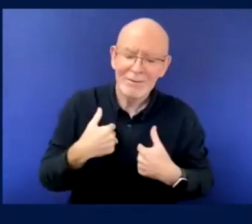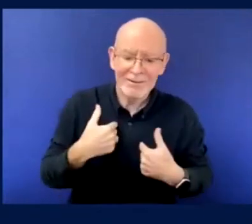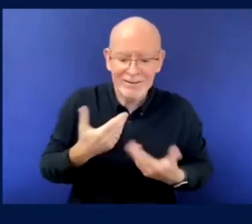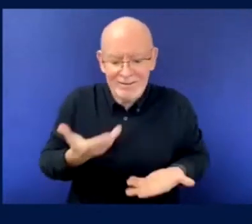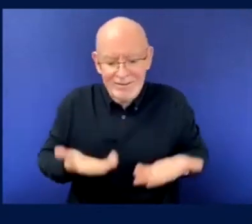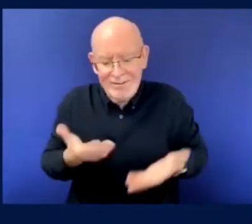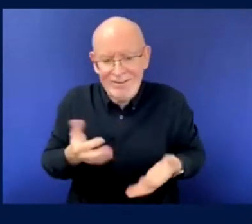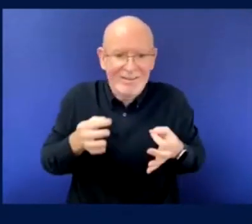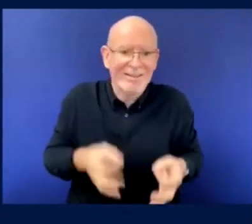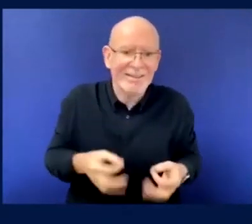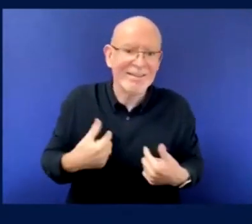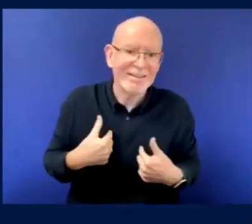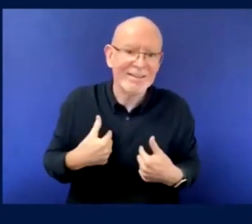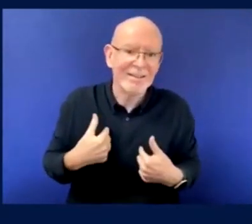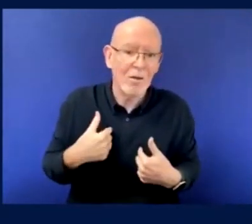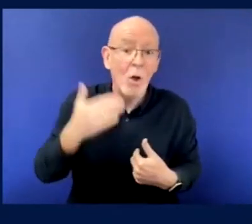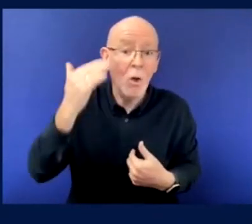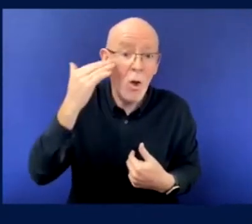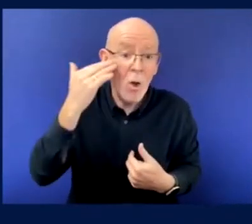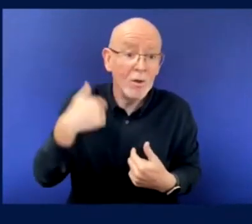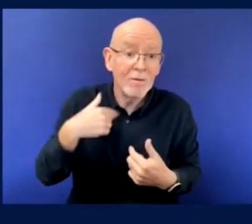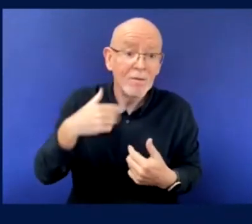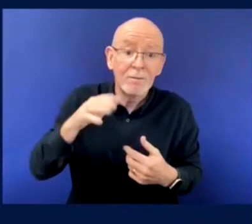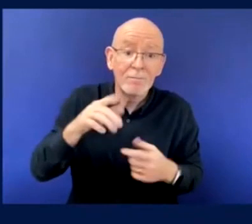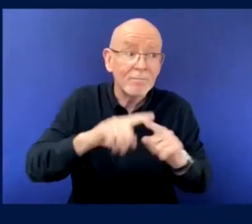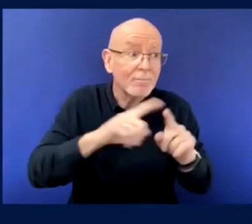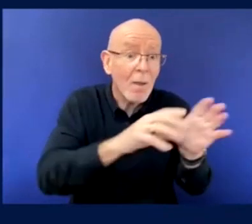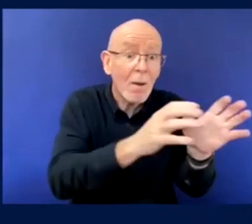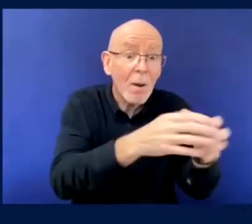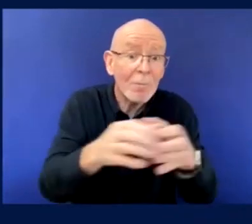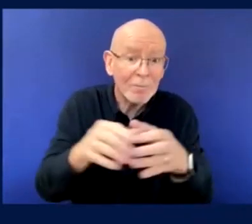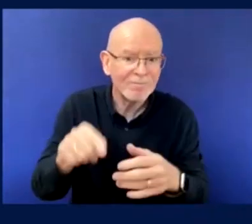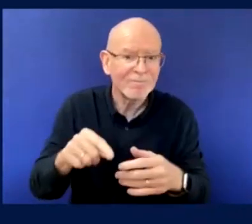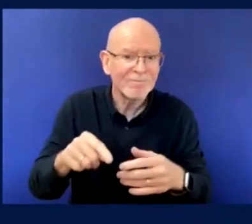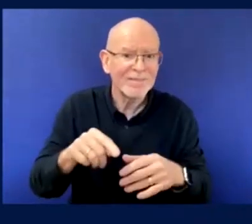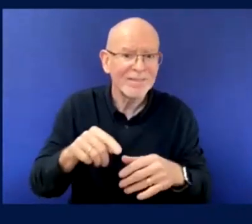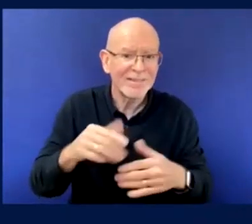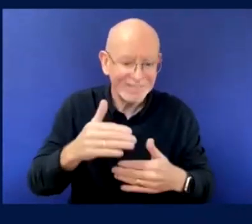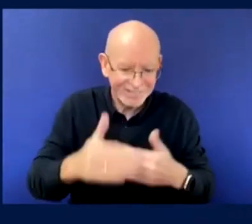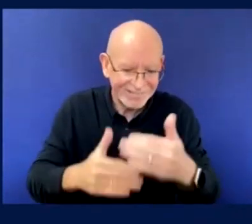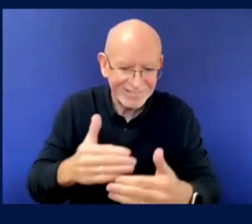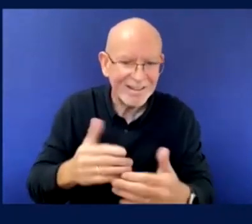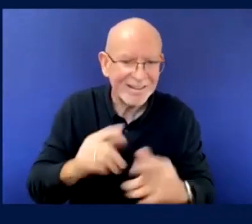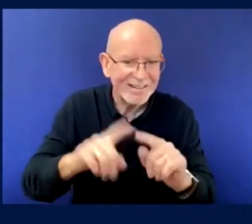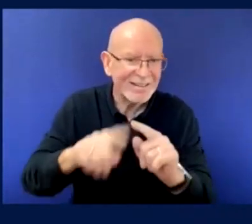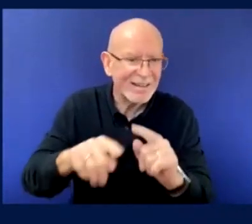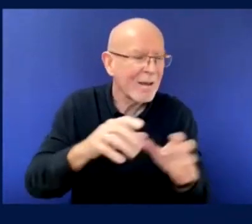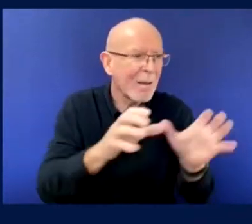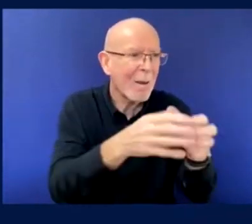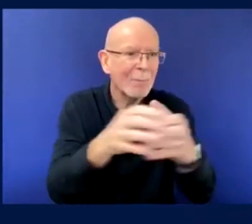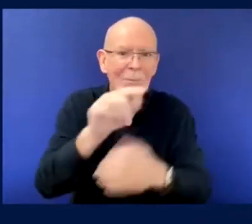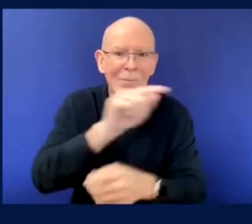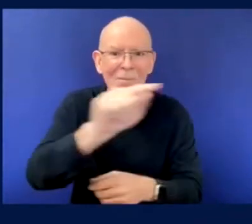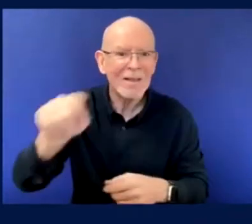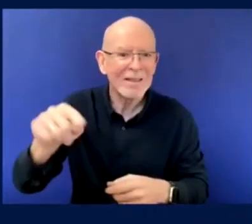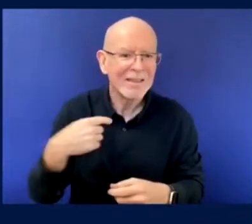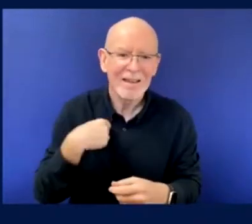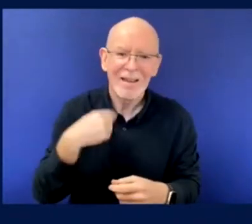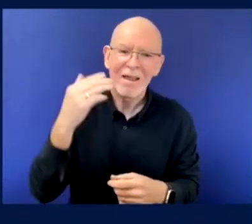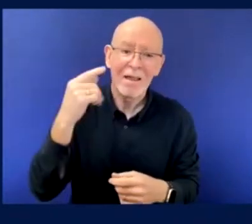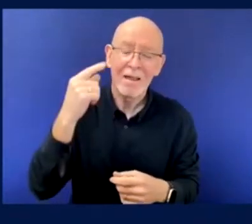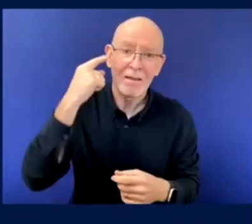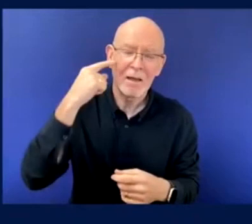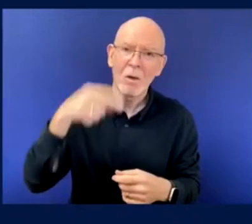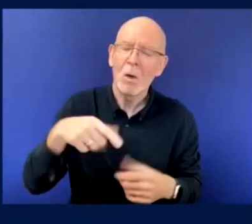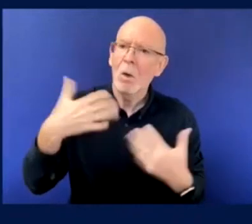and, and Nicholas, in your case where you, you know, your previous approach has been a wheelchair user to ambulance. I think that flexibility is, is a key point